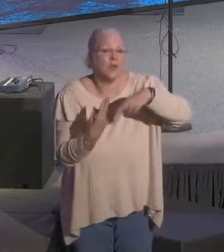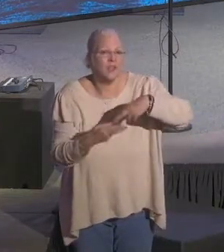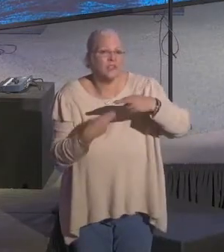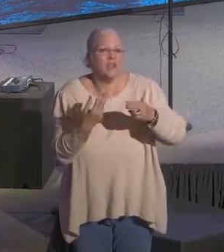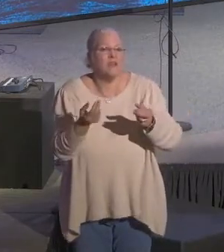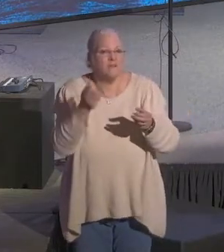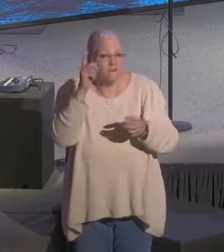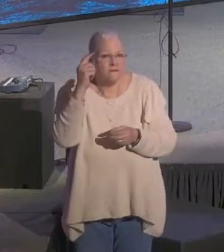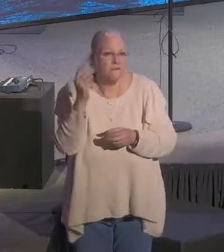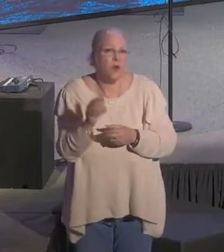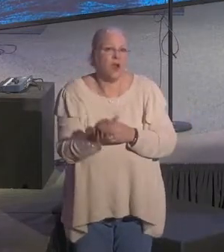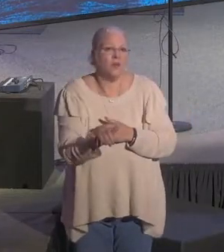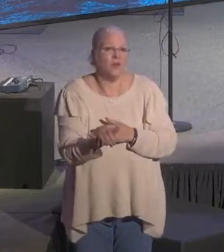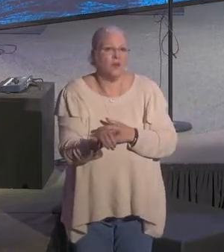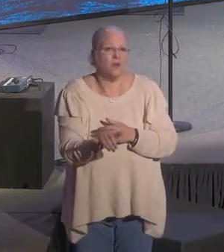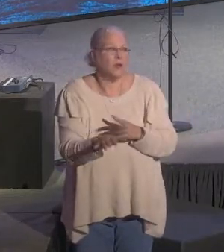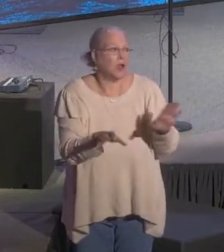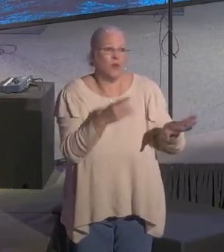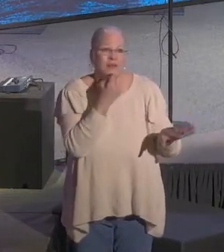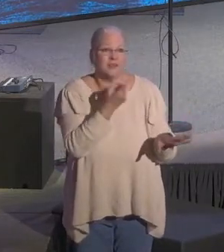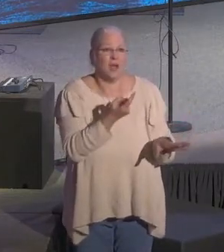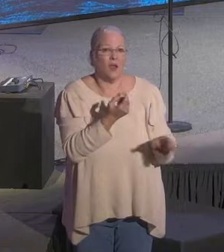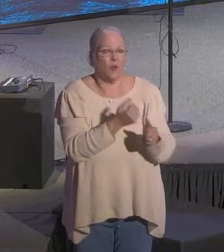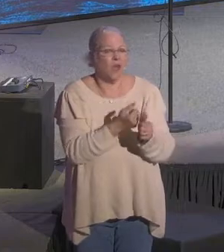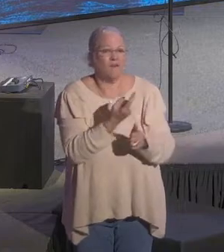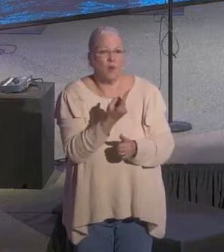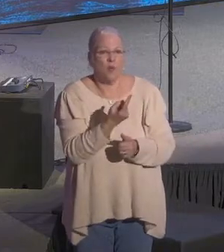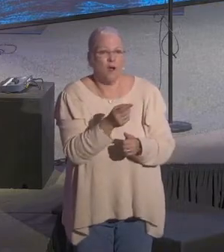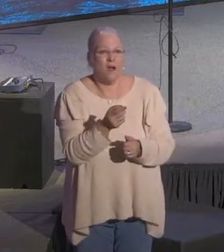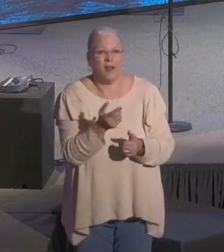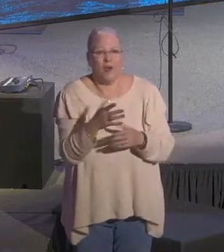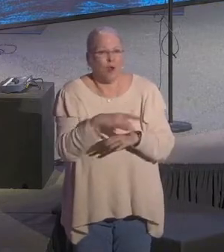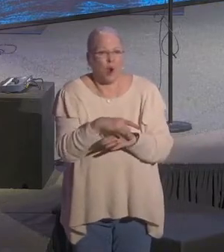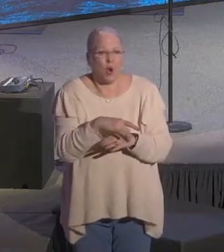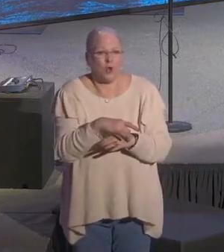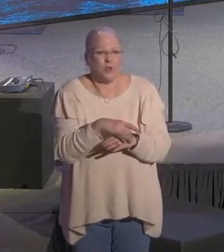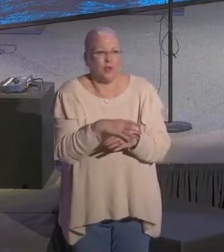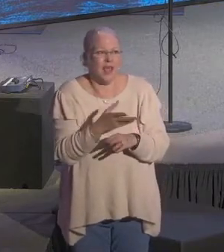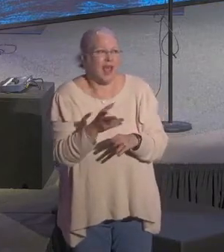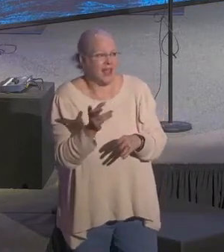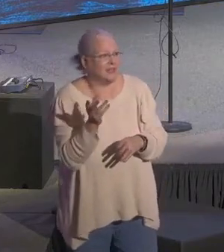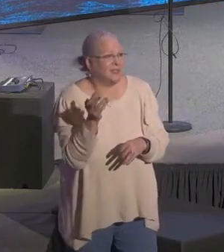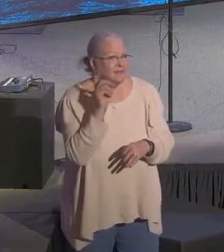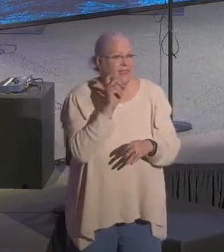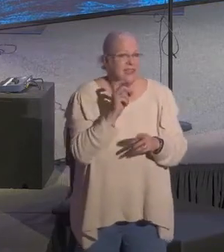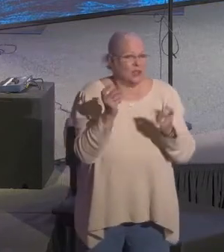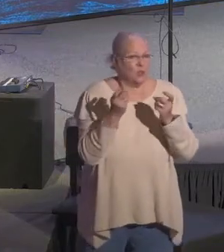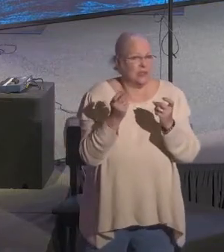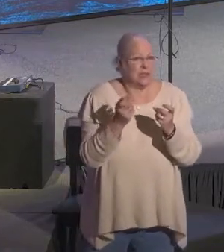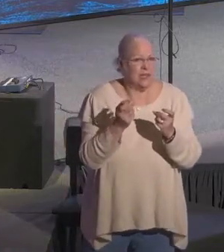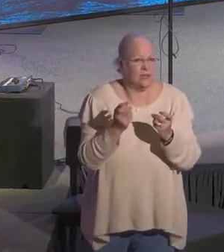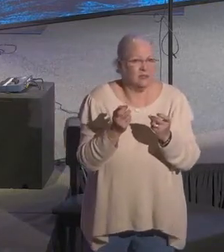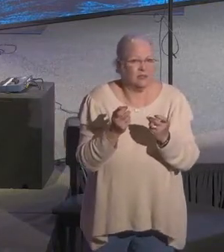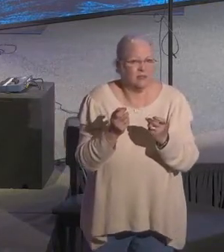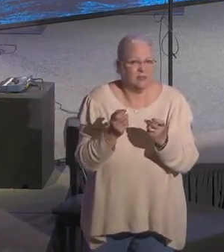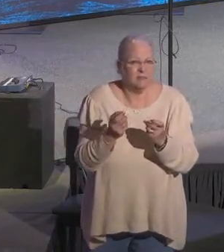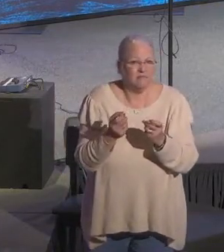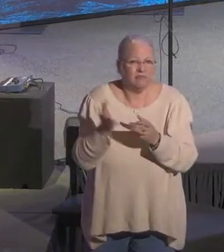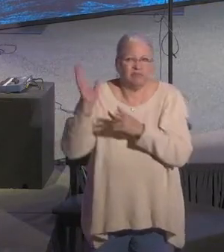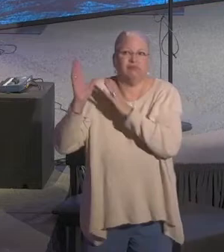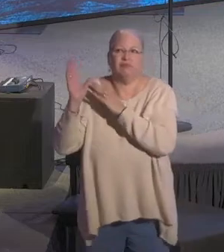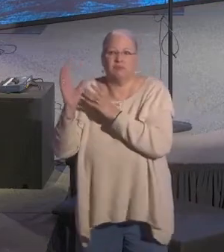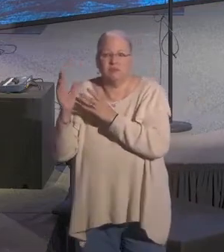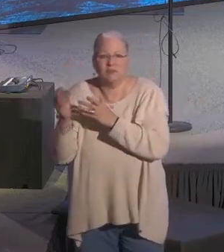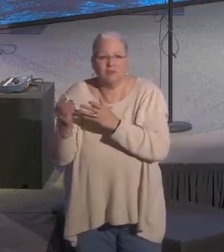And if you are engaging in sexuality outside that, I want to call you to celibacy today and make a decision.